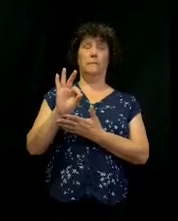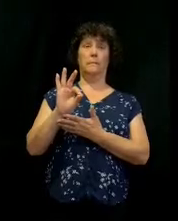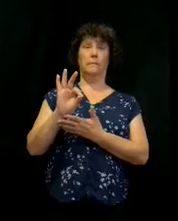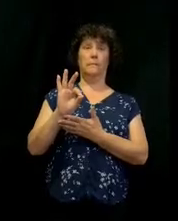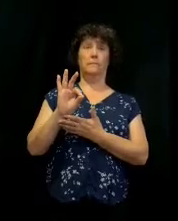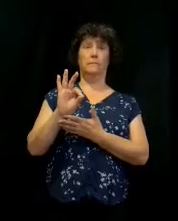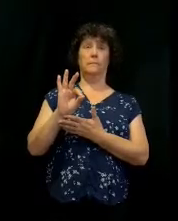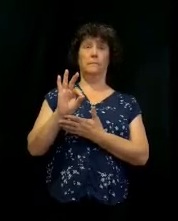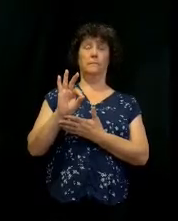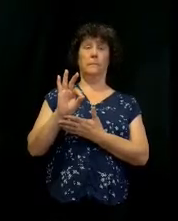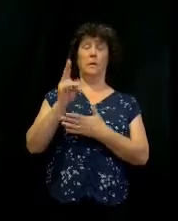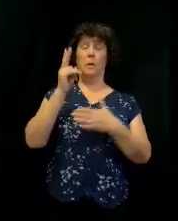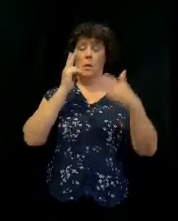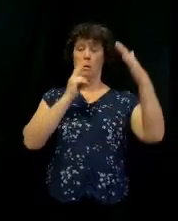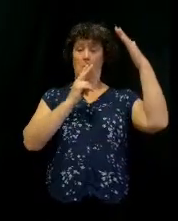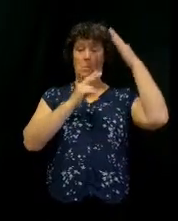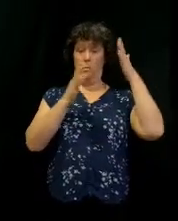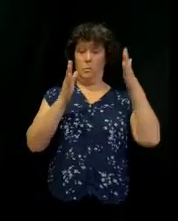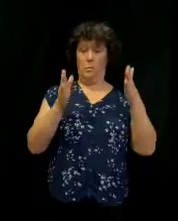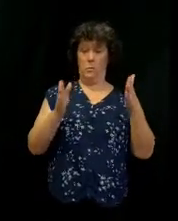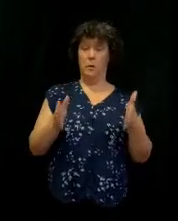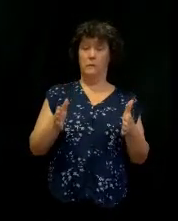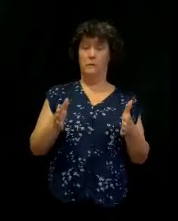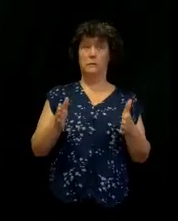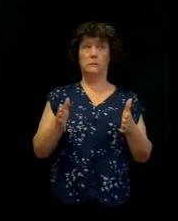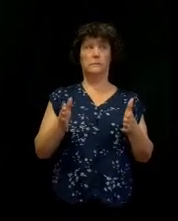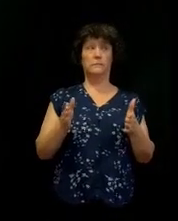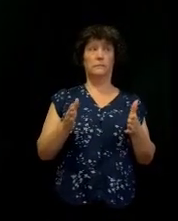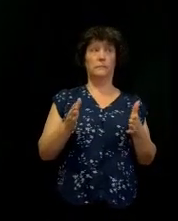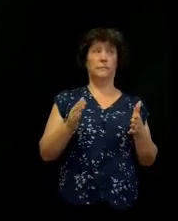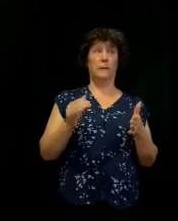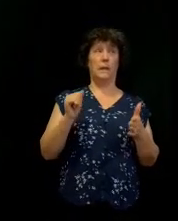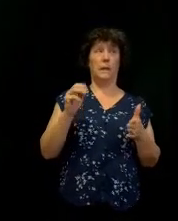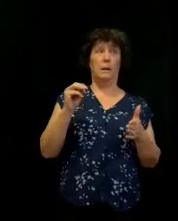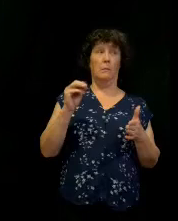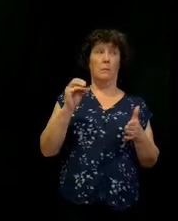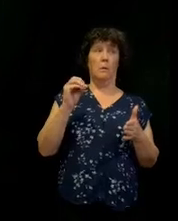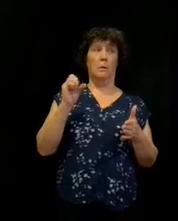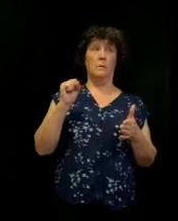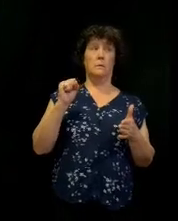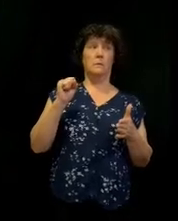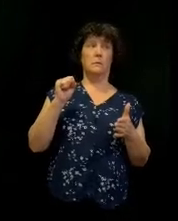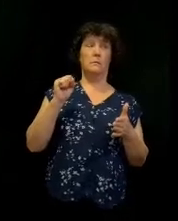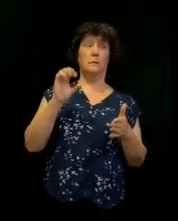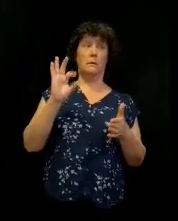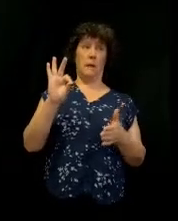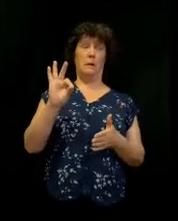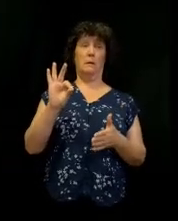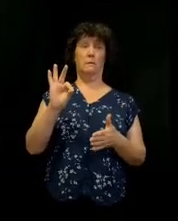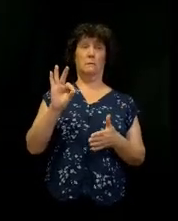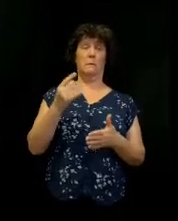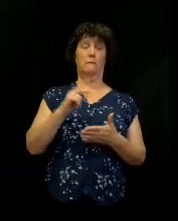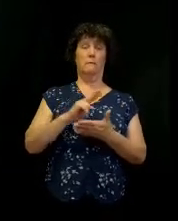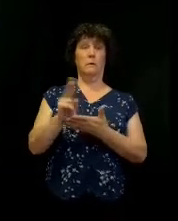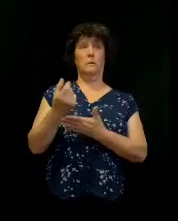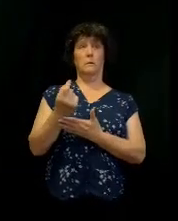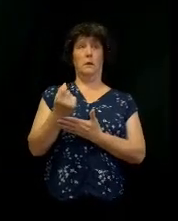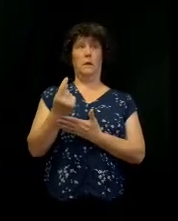message. Right? Minor prophet, major message. And Amos writes this.